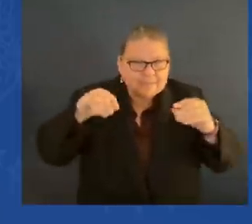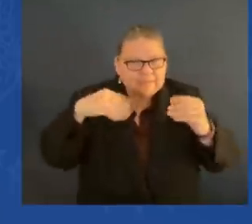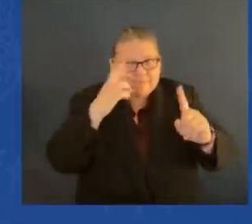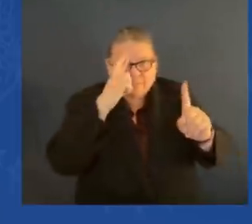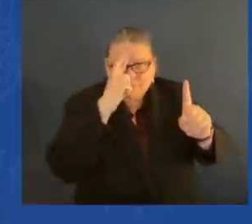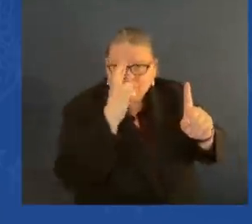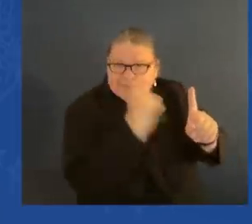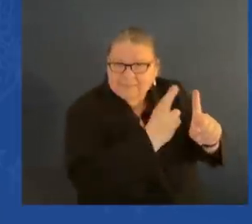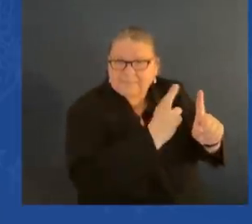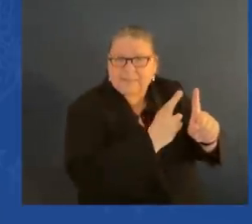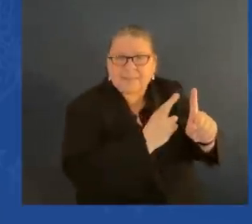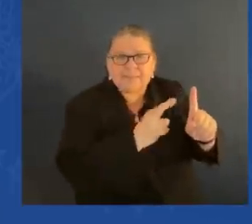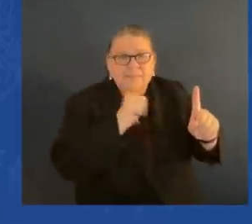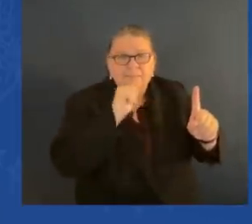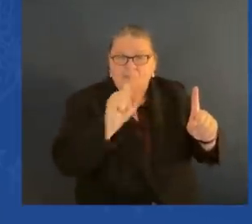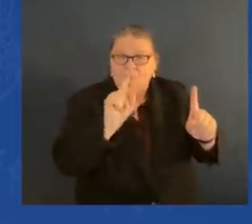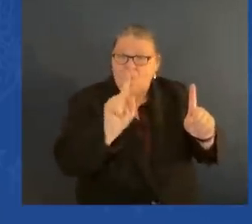dignity.